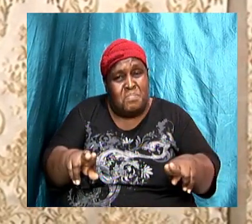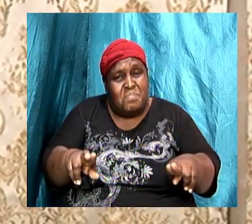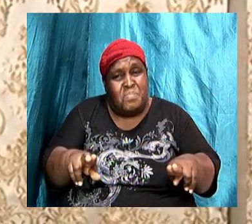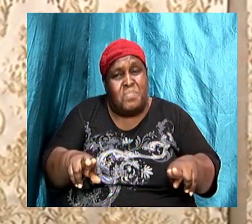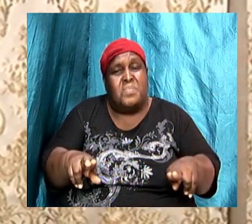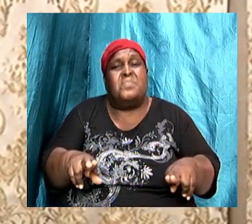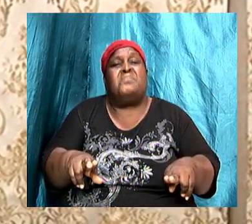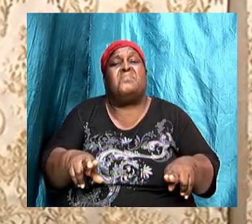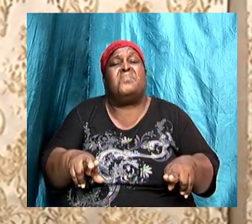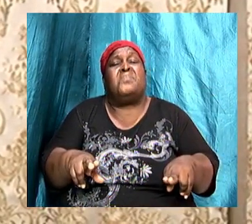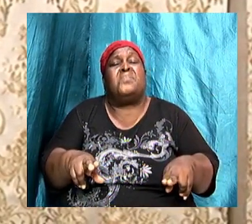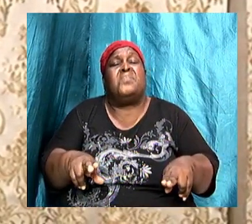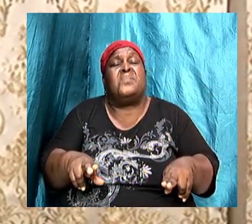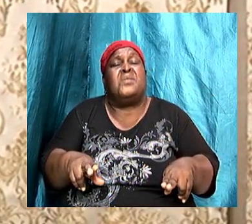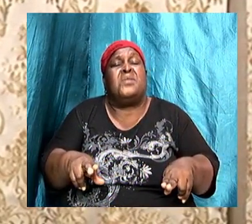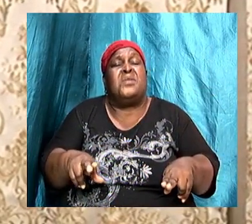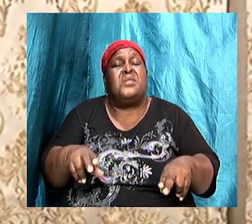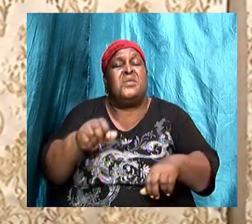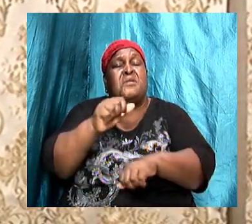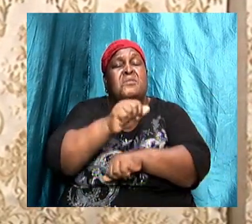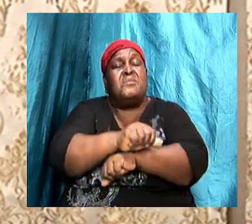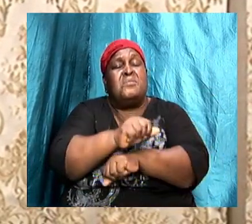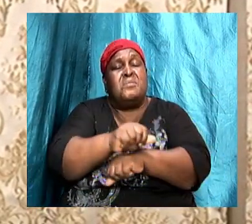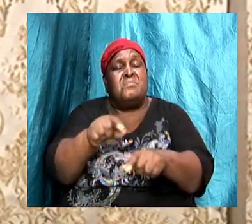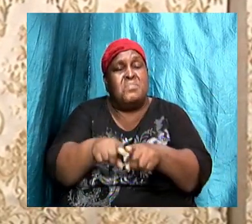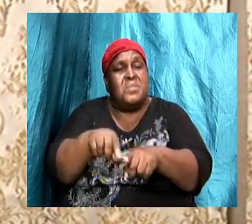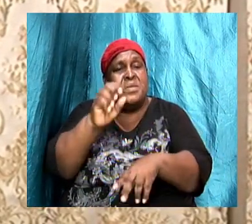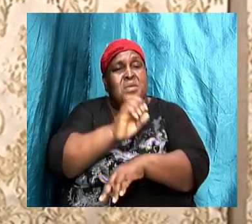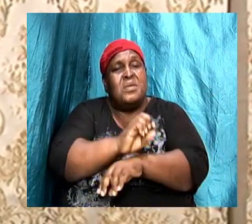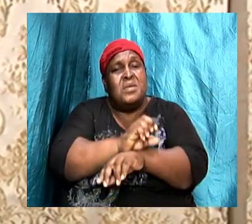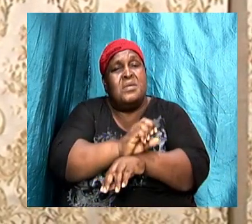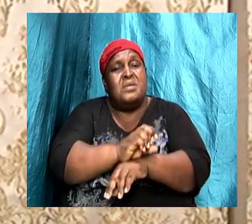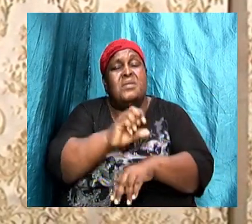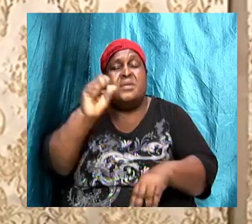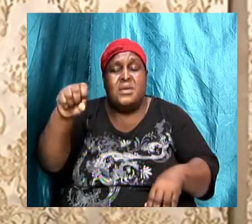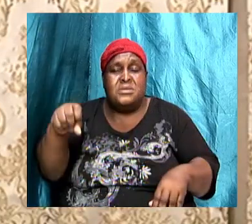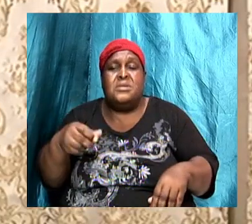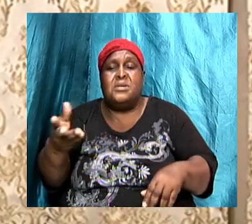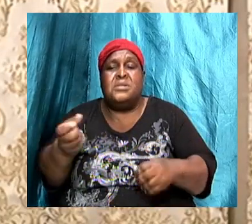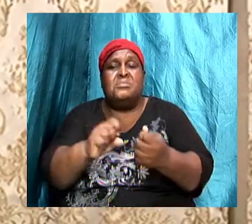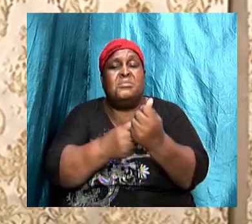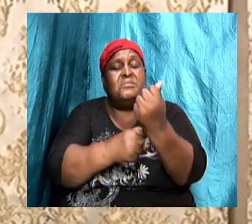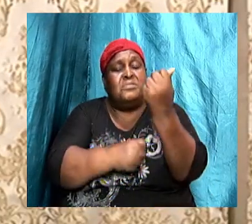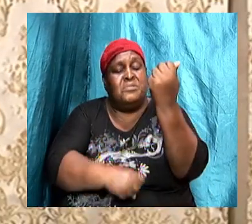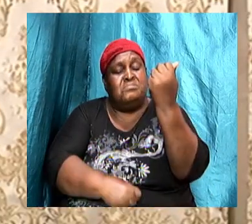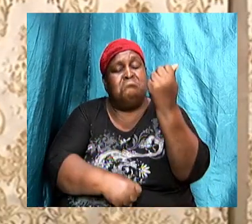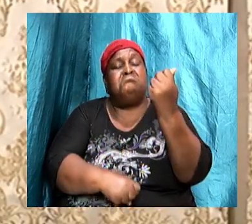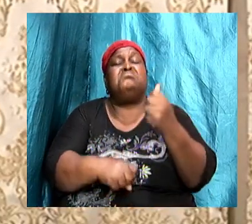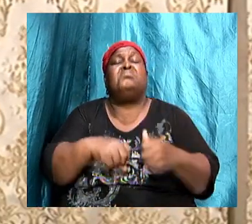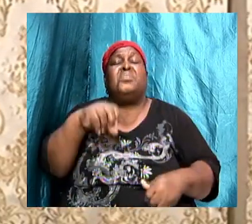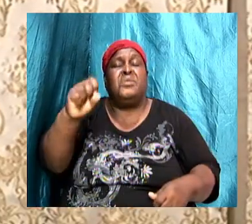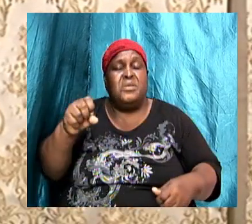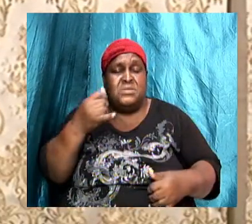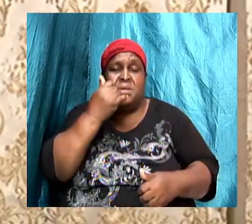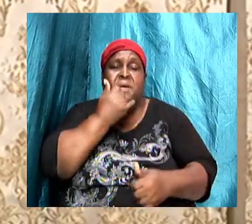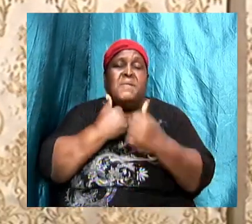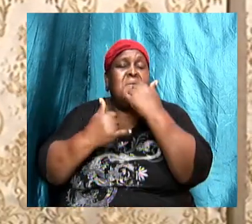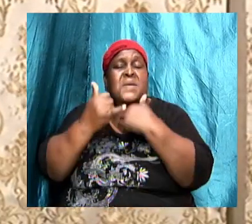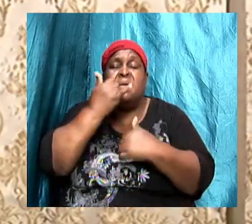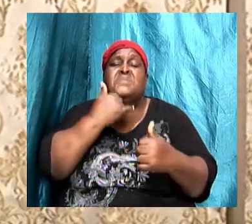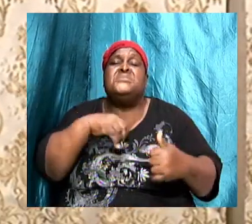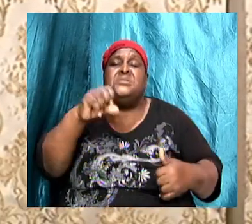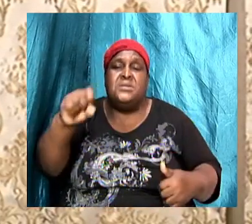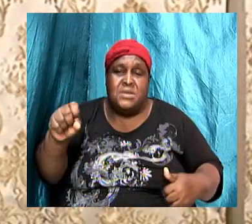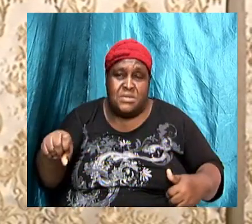faltering along the way, but yes, there are going to be mountaintop experiences also. Yes, we are going to get commendation,